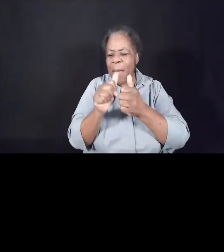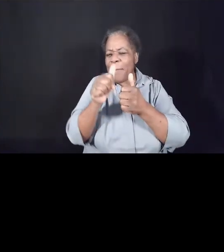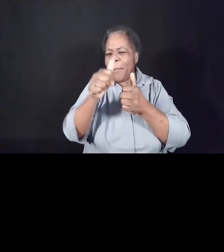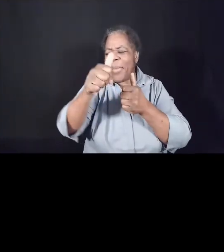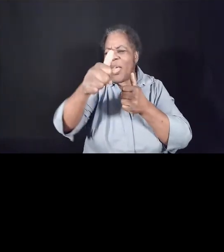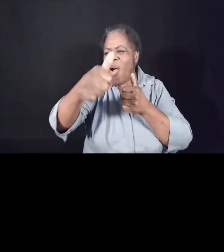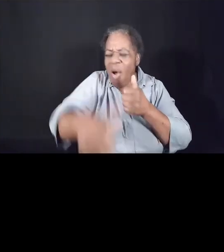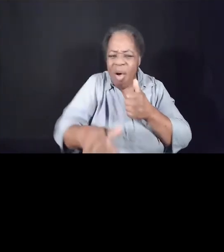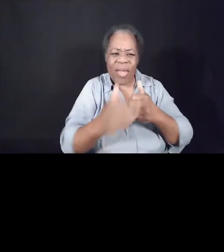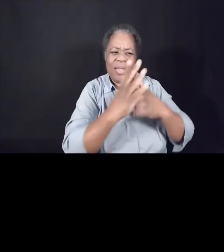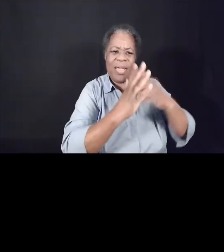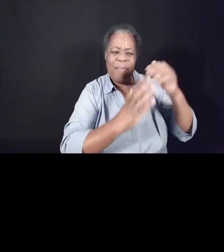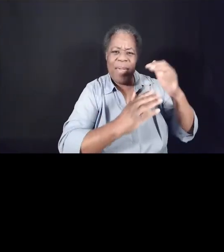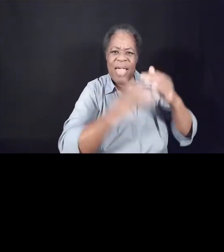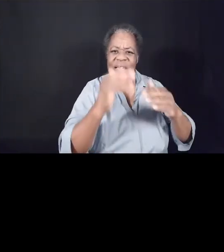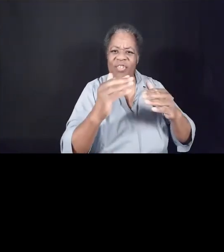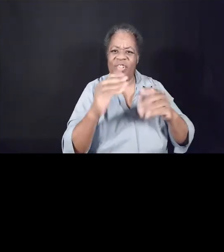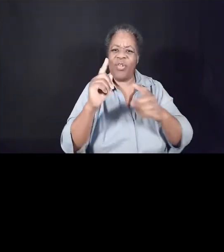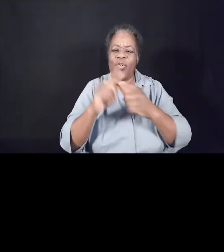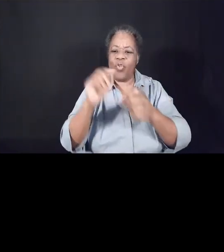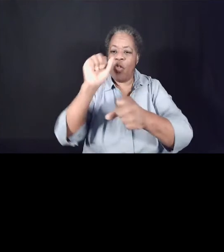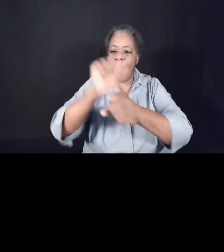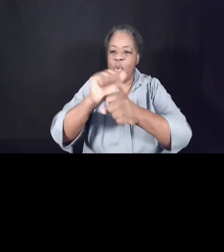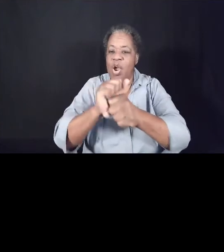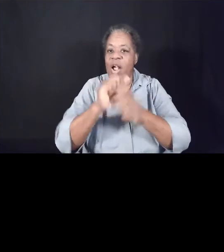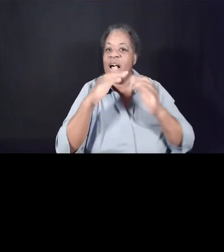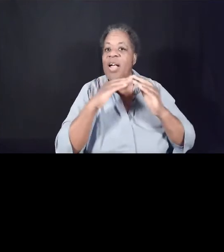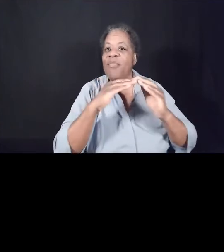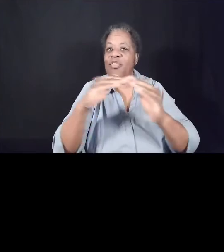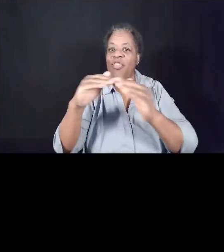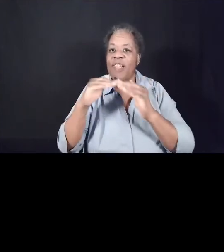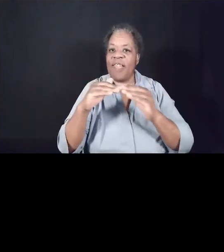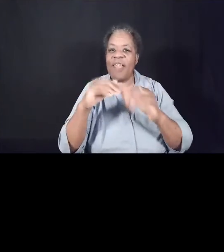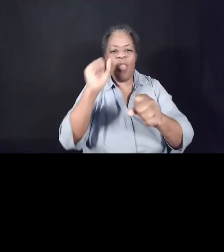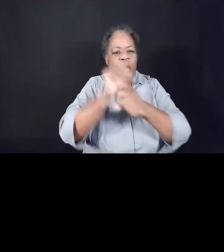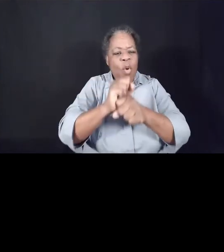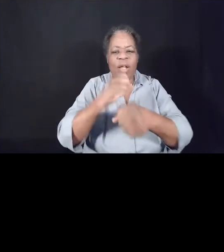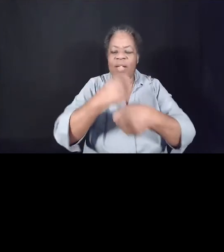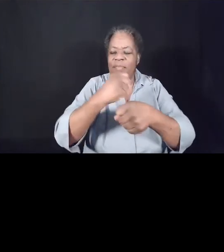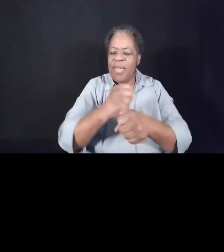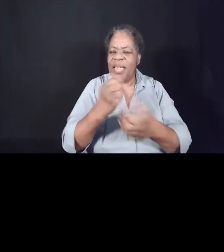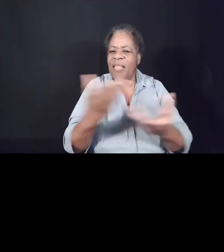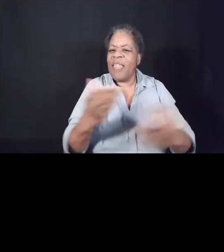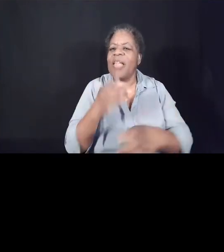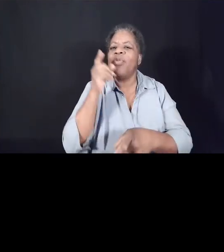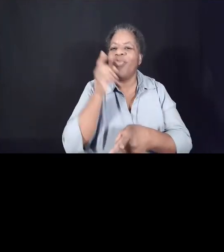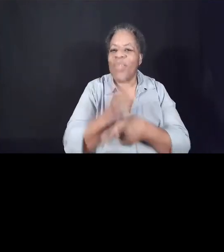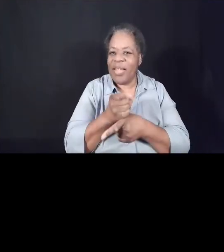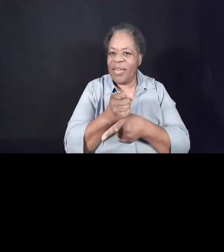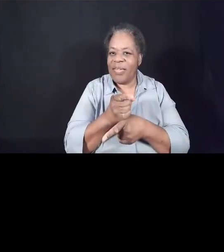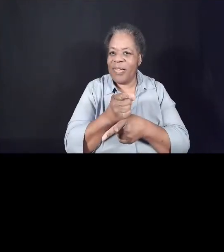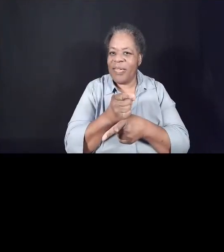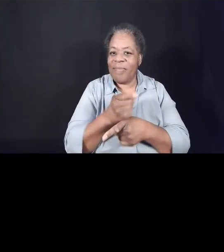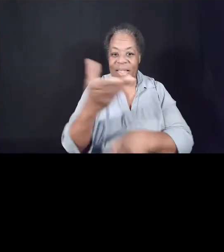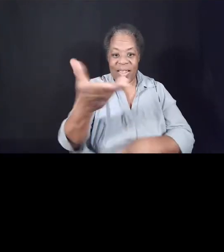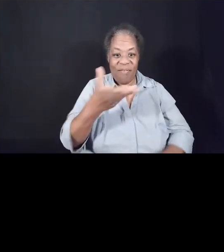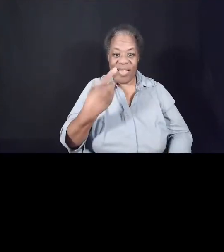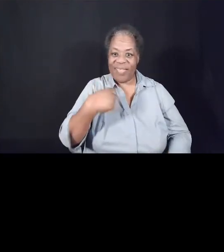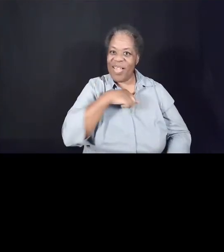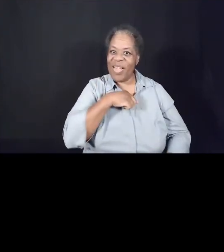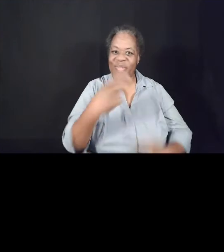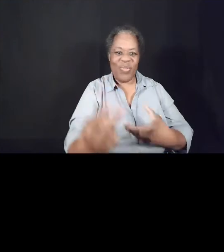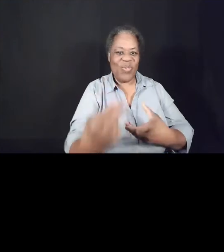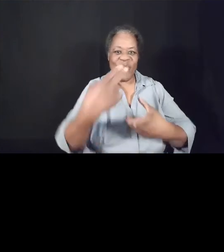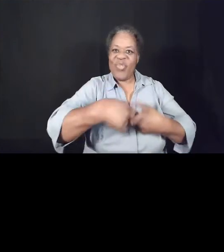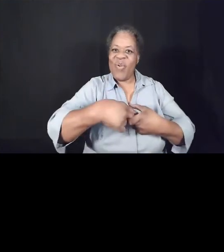to the work of justice, to the work of putting things right. And he invites us to join him in that